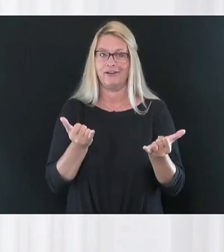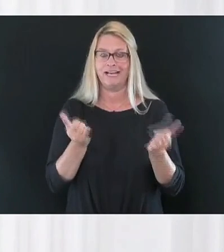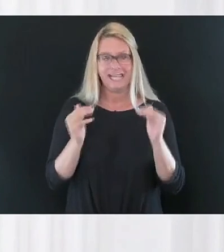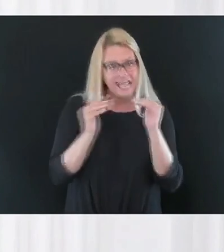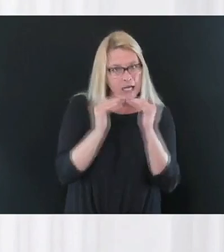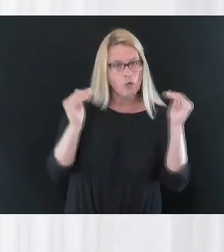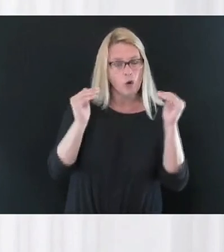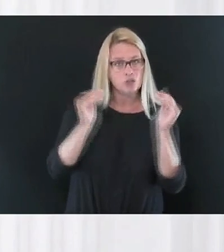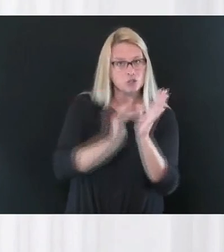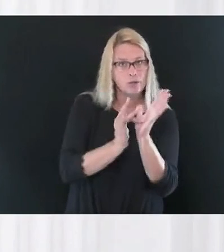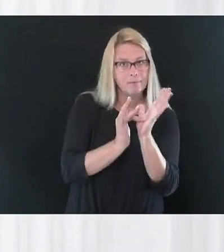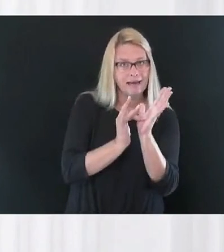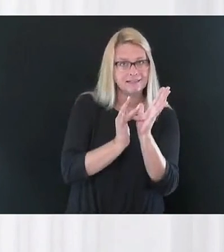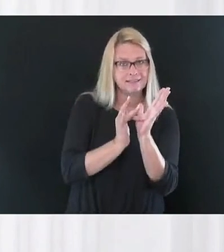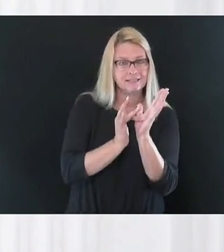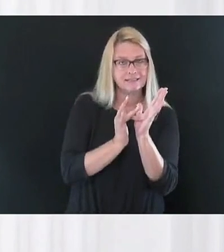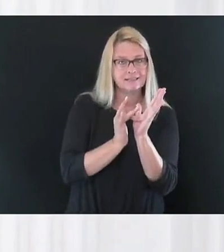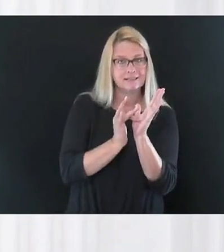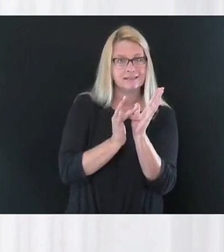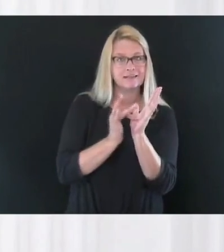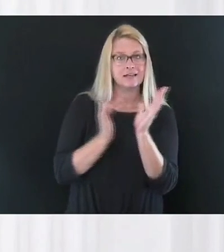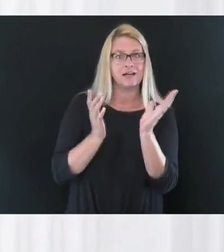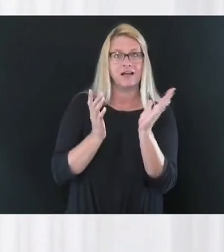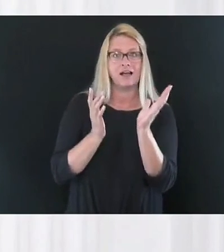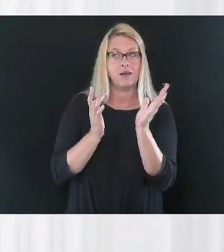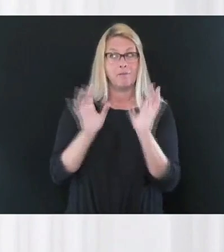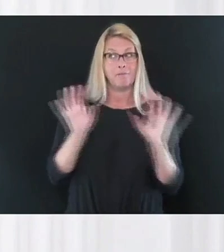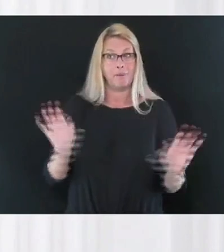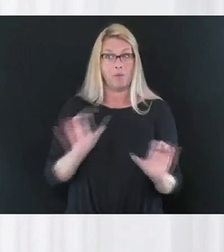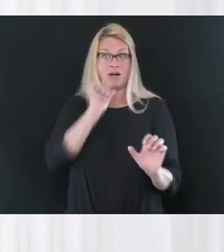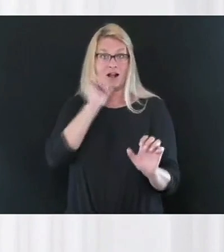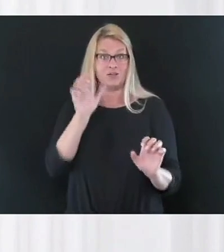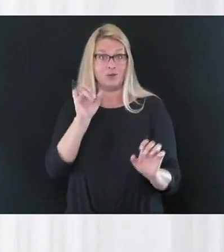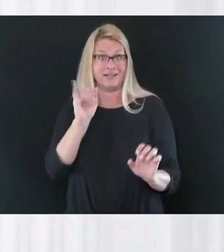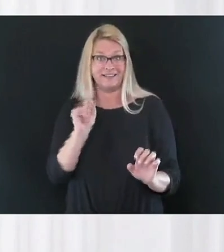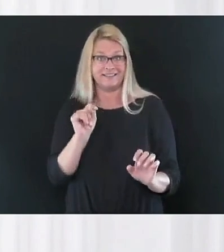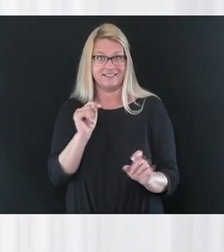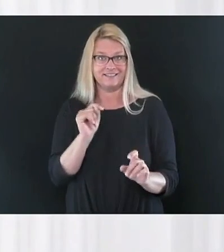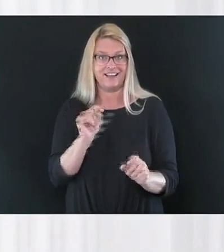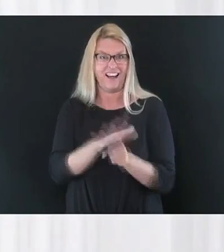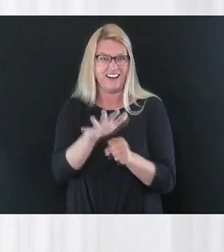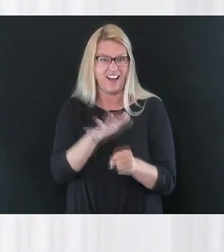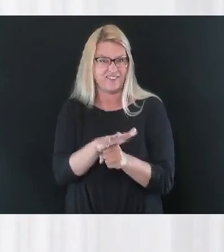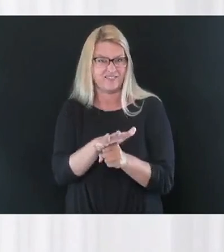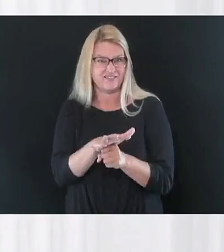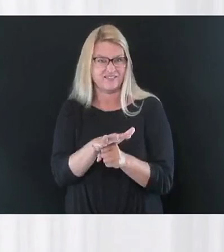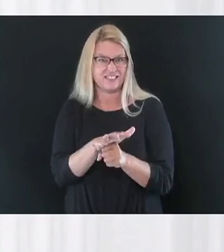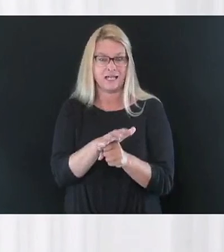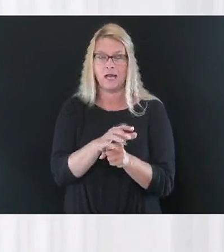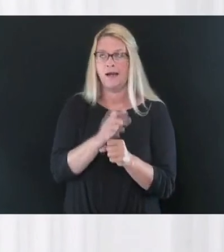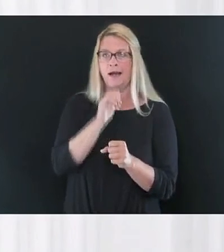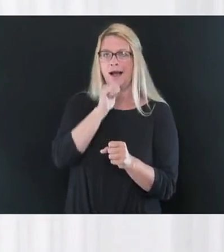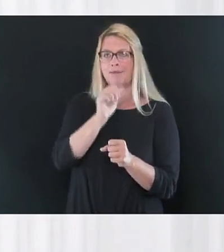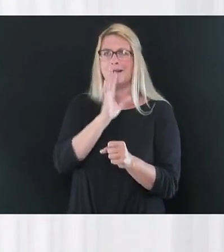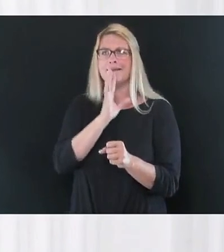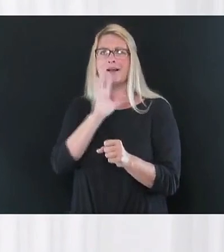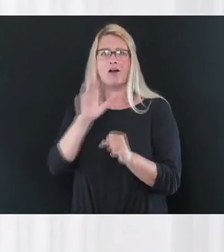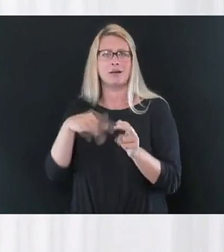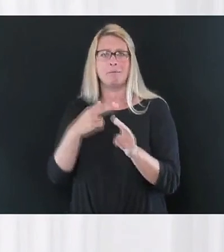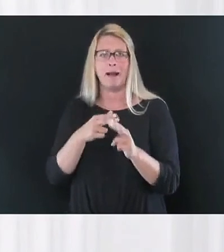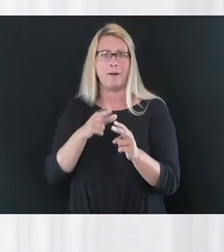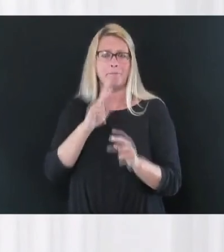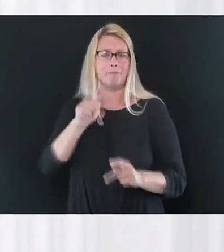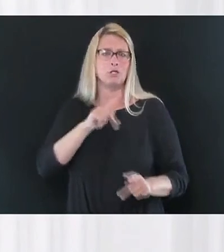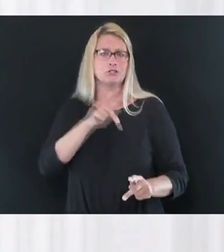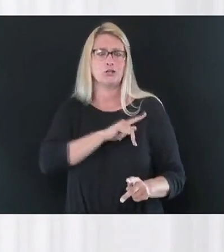having a vaccine today. And we're not doing it at the level we need to. And I'm not talking about personal rights of people. I